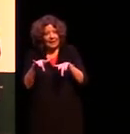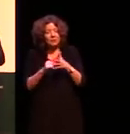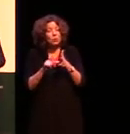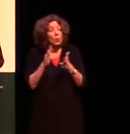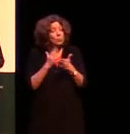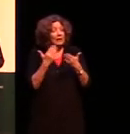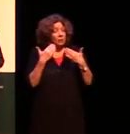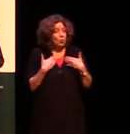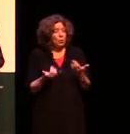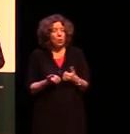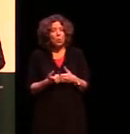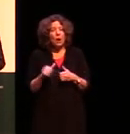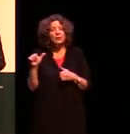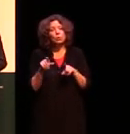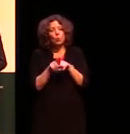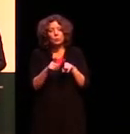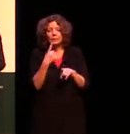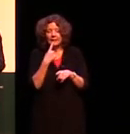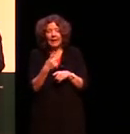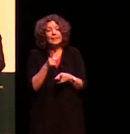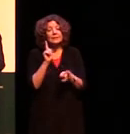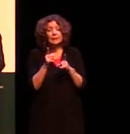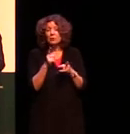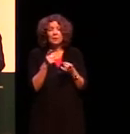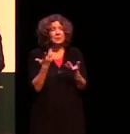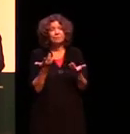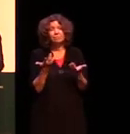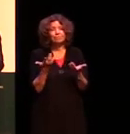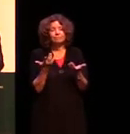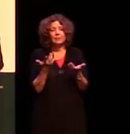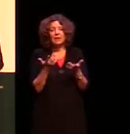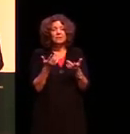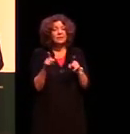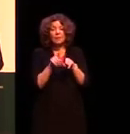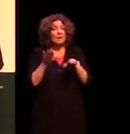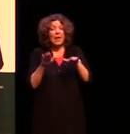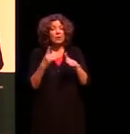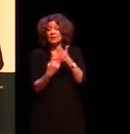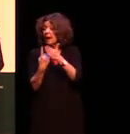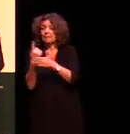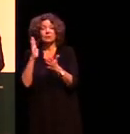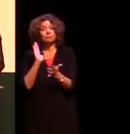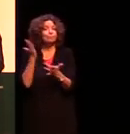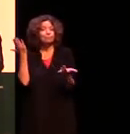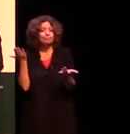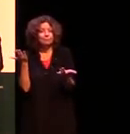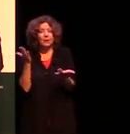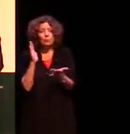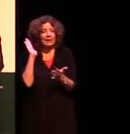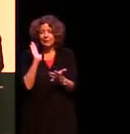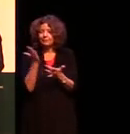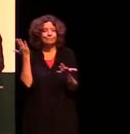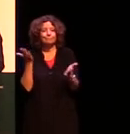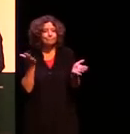we don't really know i should also point out that sometimes there are just similarities between languages that really are just purely